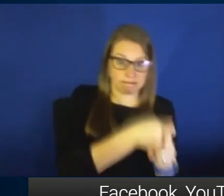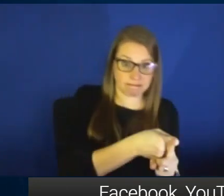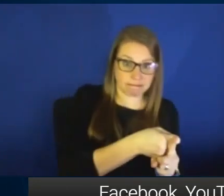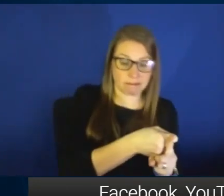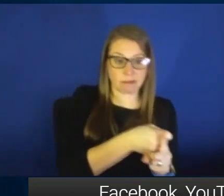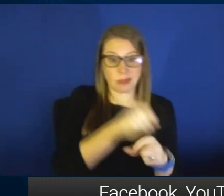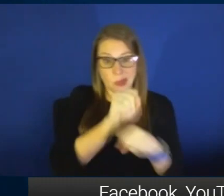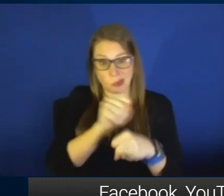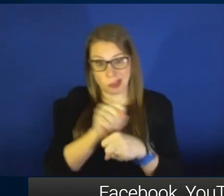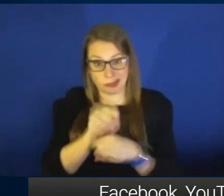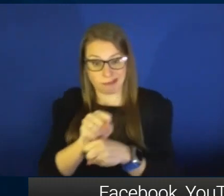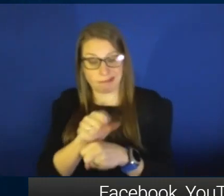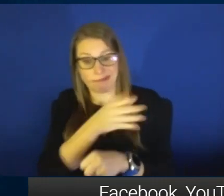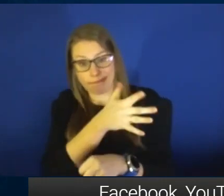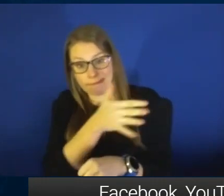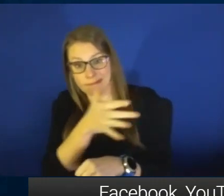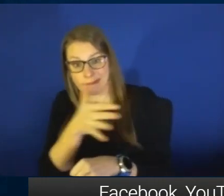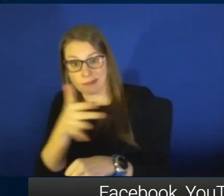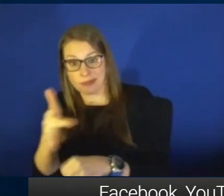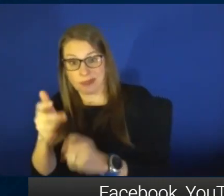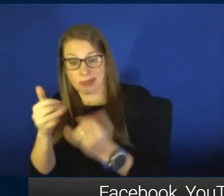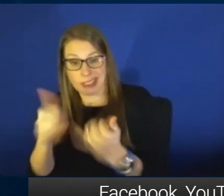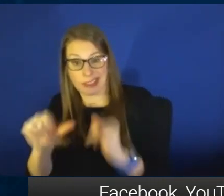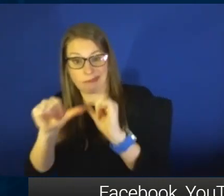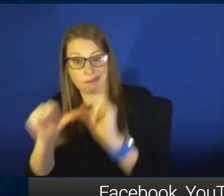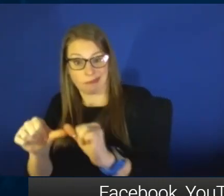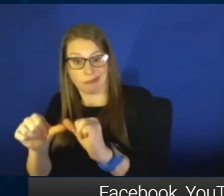you've been doing, and the work you still continue to do.